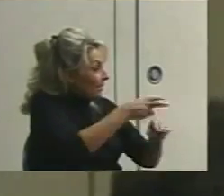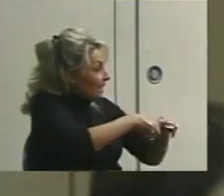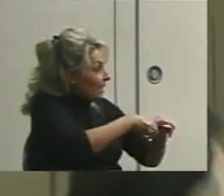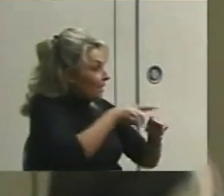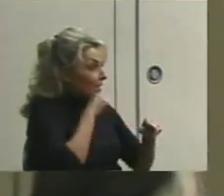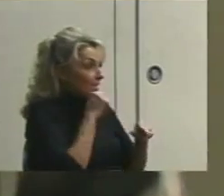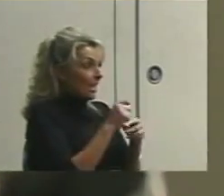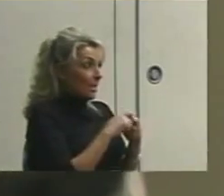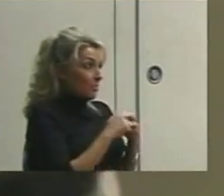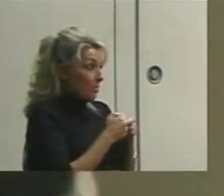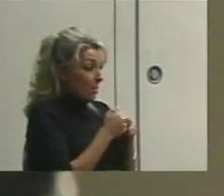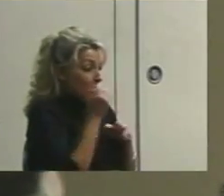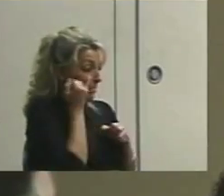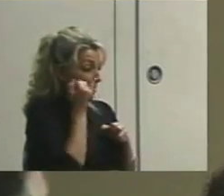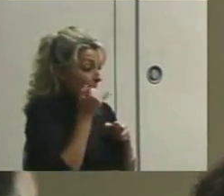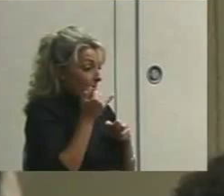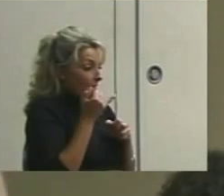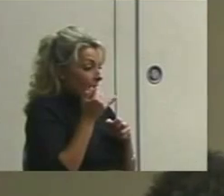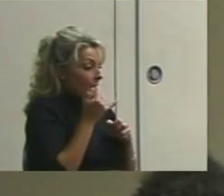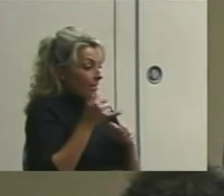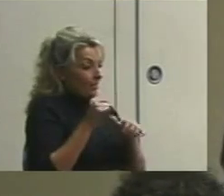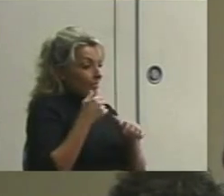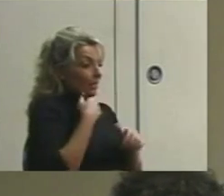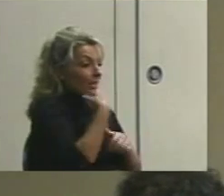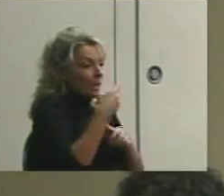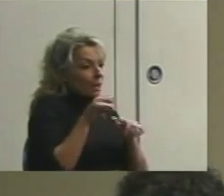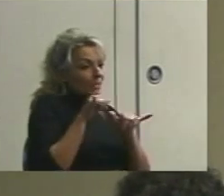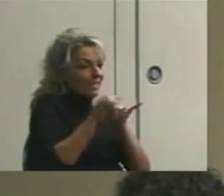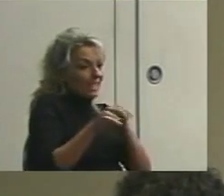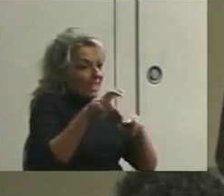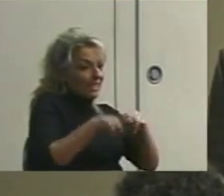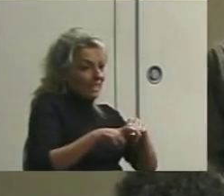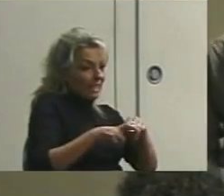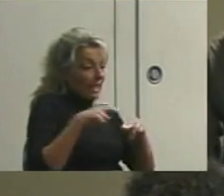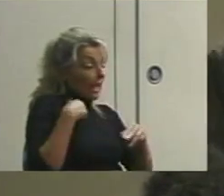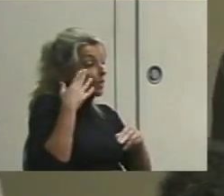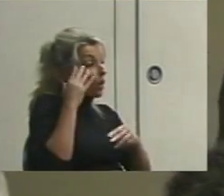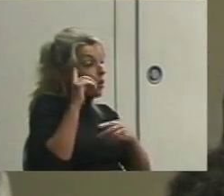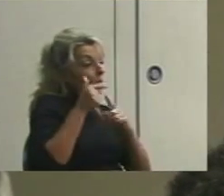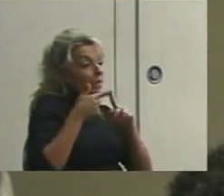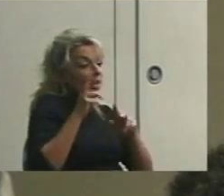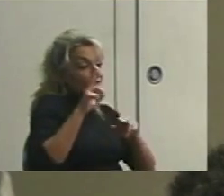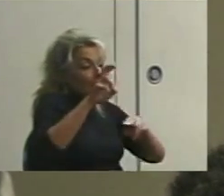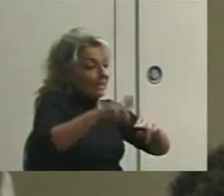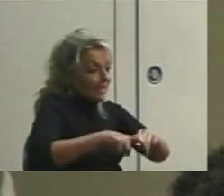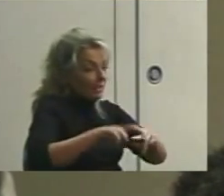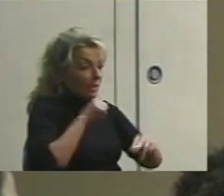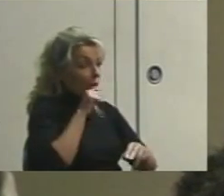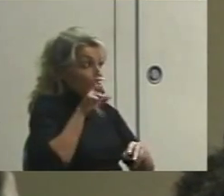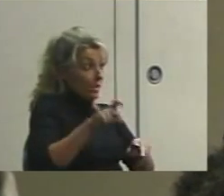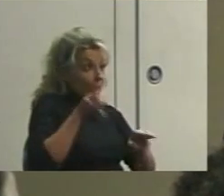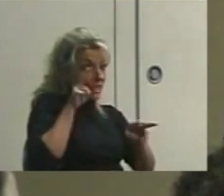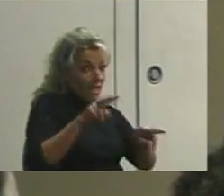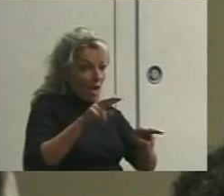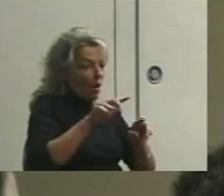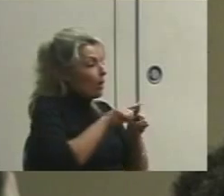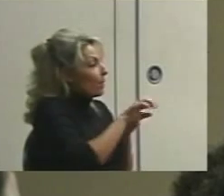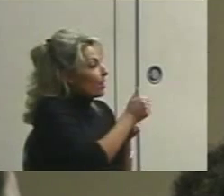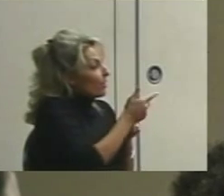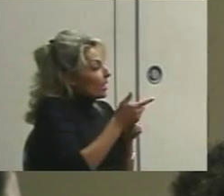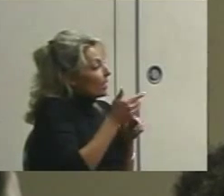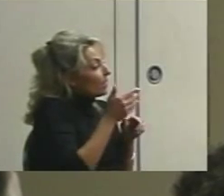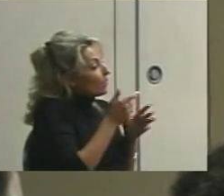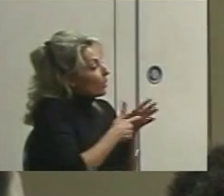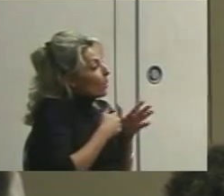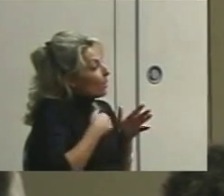deal with something like stay in seat, because I would know when they finally got there. don't need to stare at them. But other things would require me to really focus on